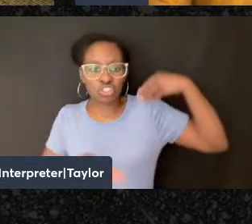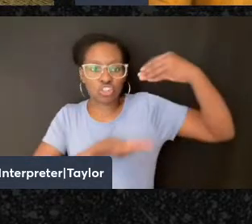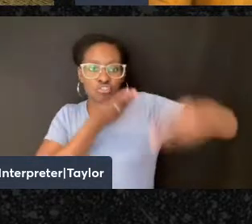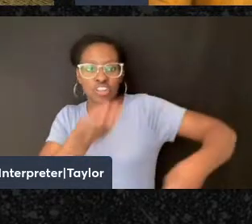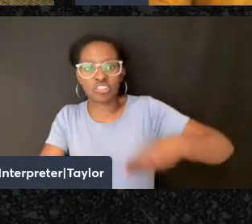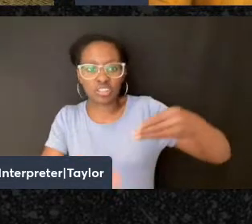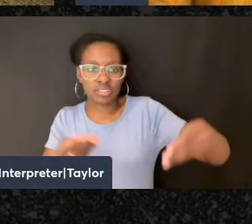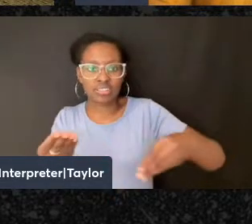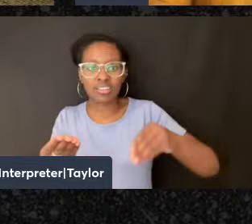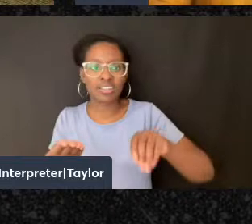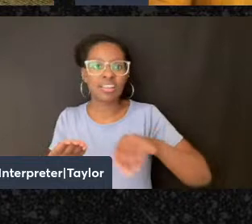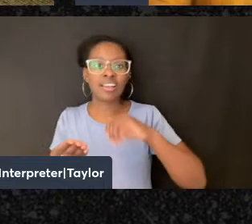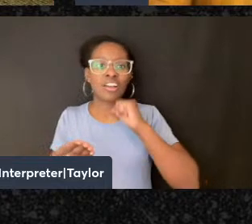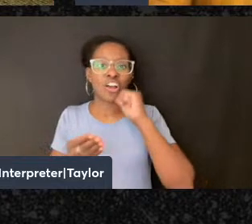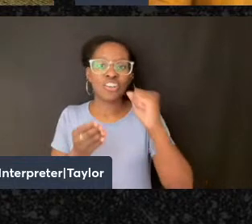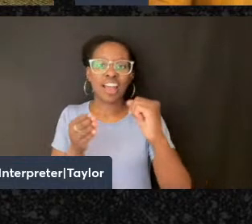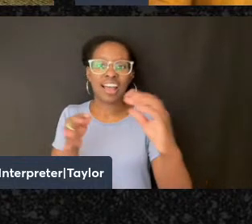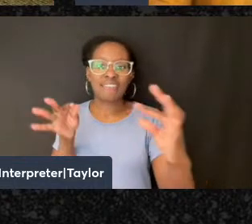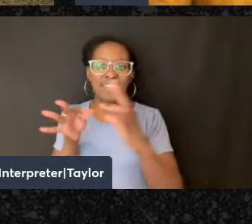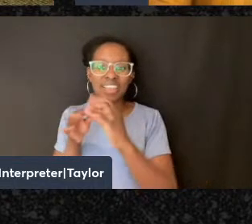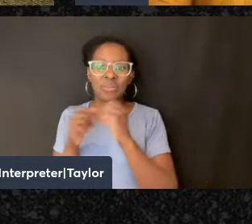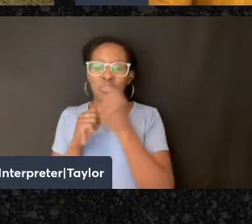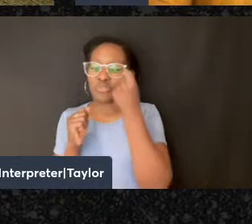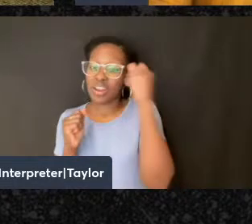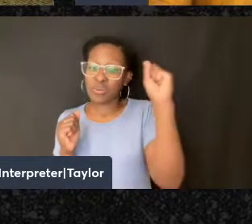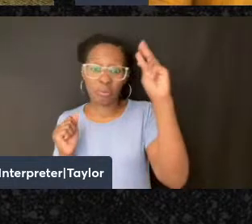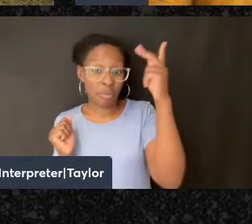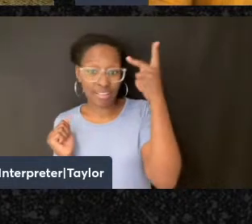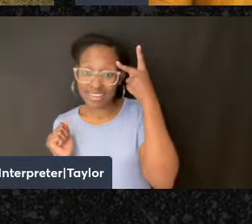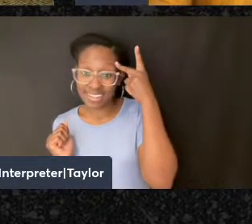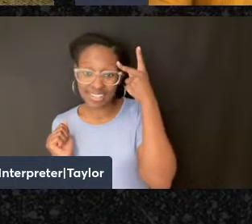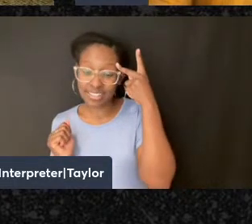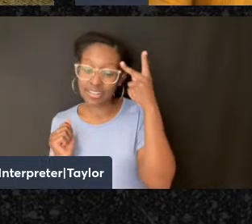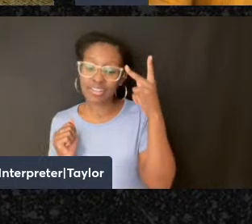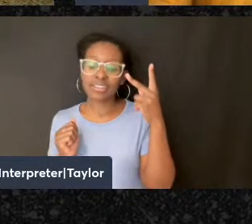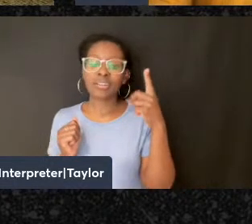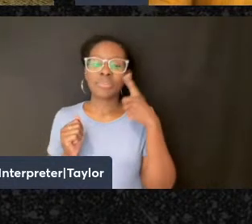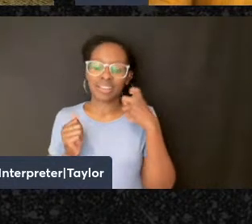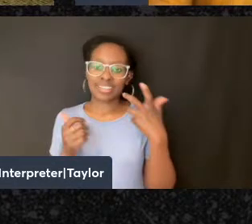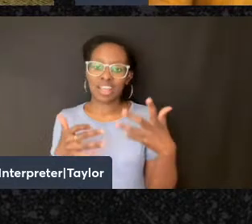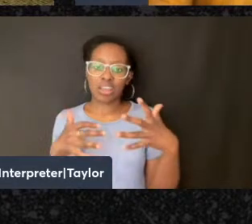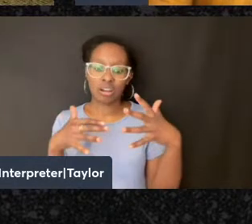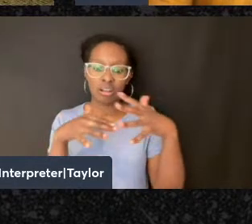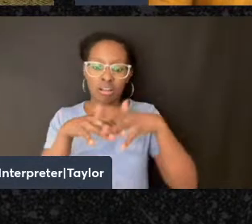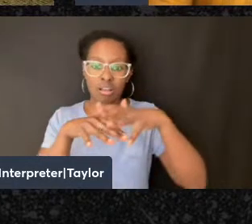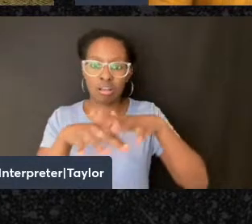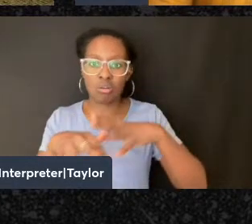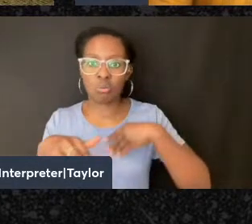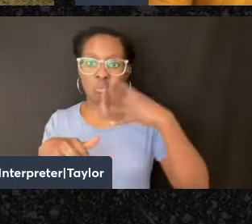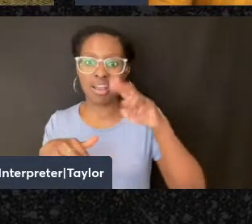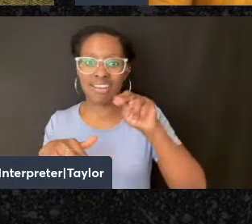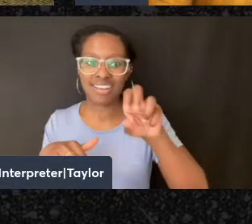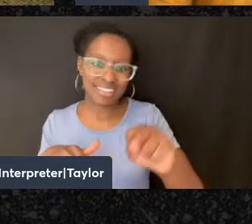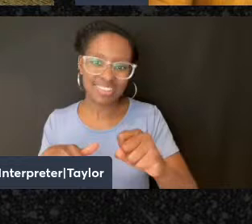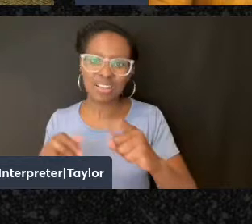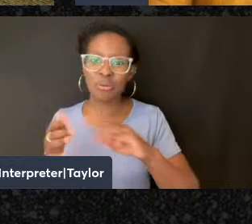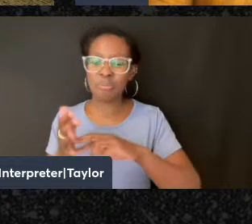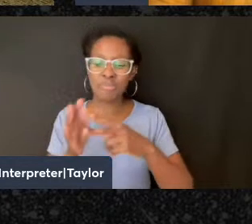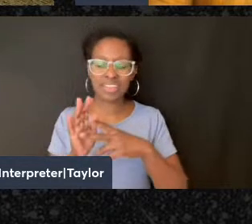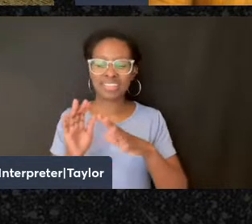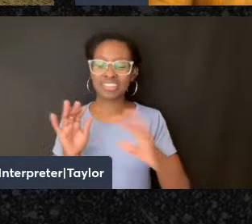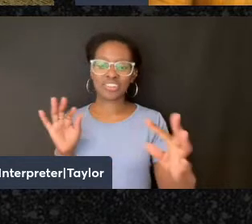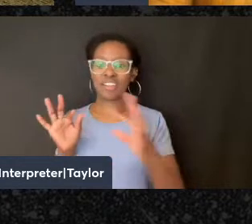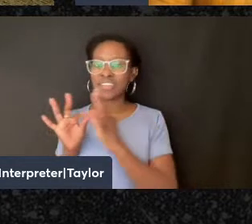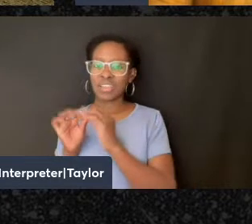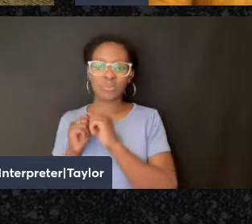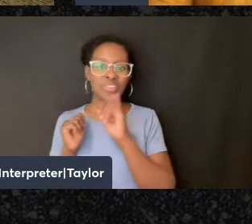less affiliated with radical politics, and they also are less affiliated with the Yiddish language. And part